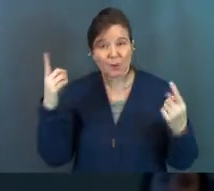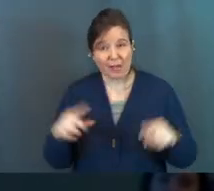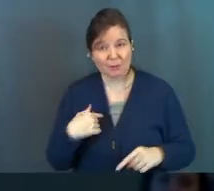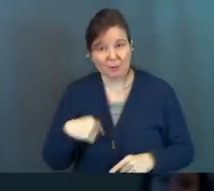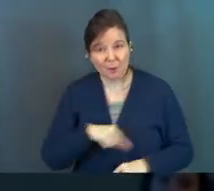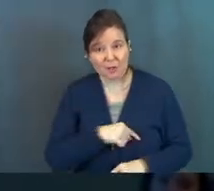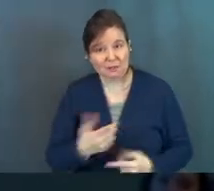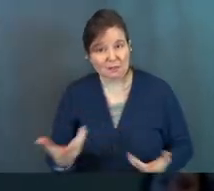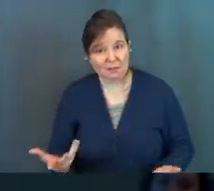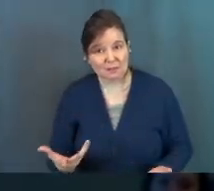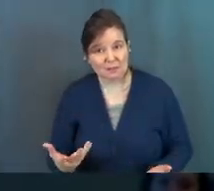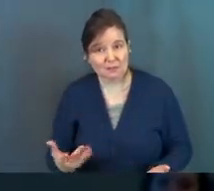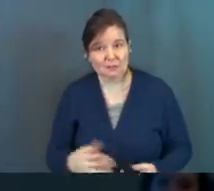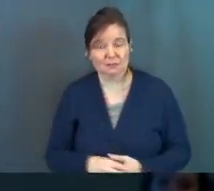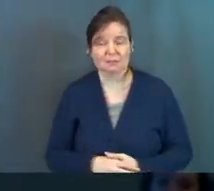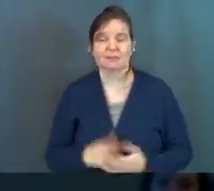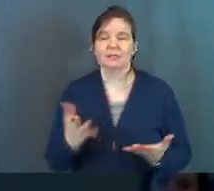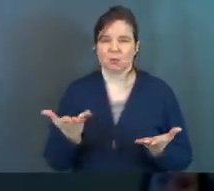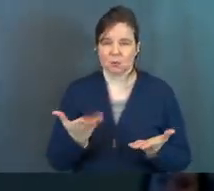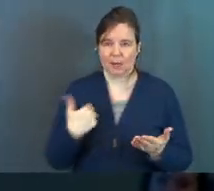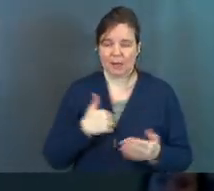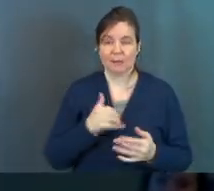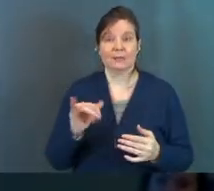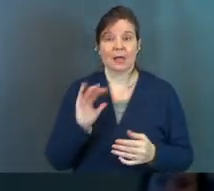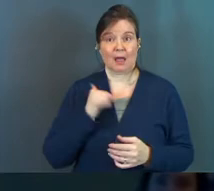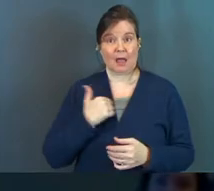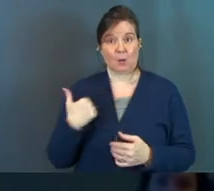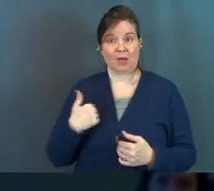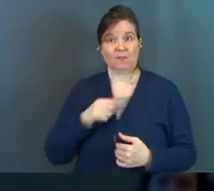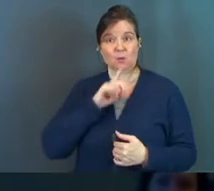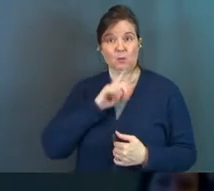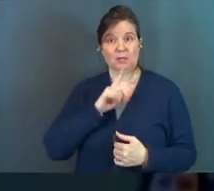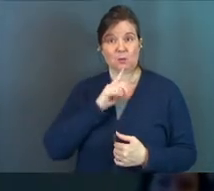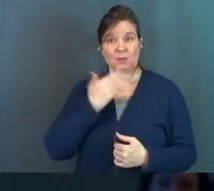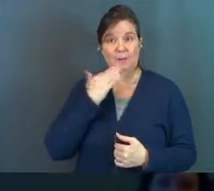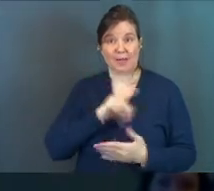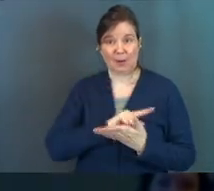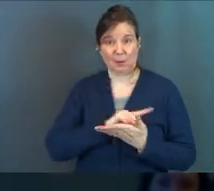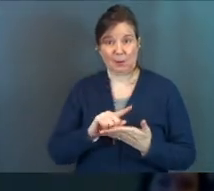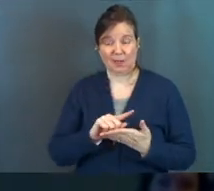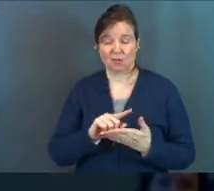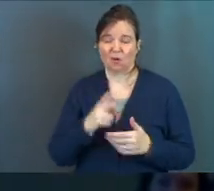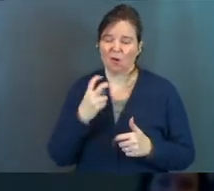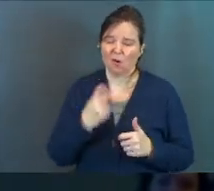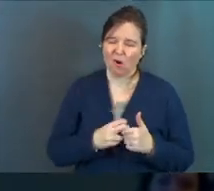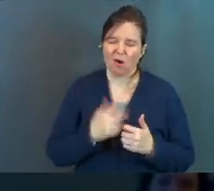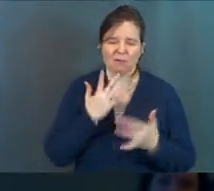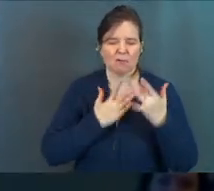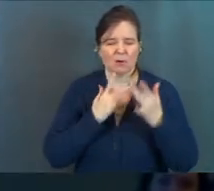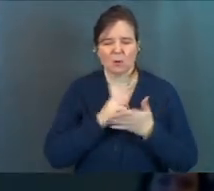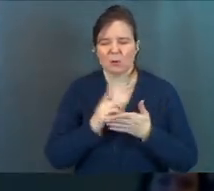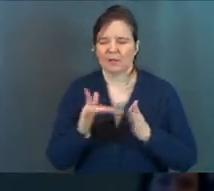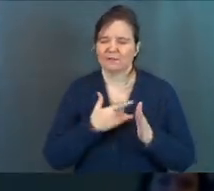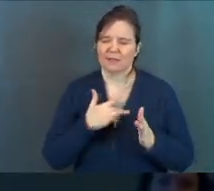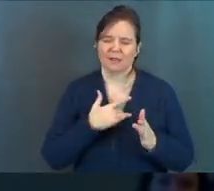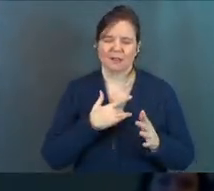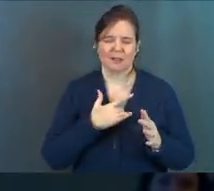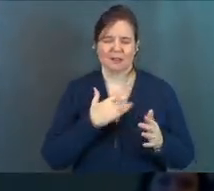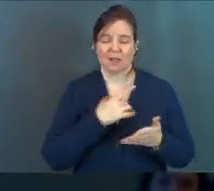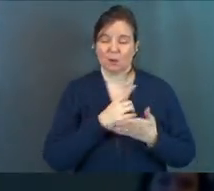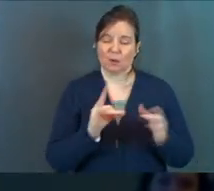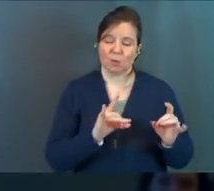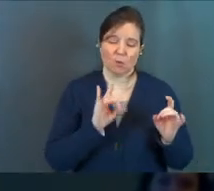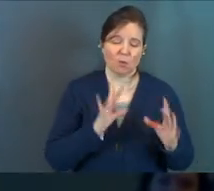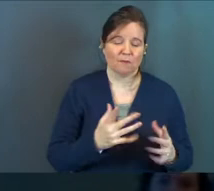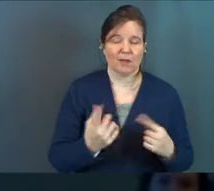know what happens to us? Here's what happens. It's like, I'll have a really, really bad week, hard week, feeling beat up by my week.